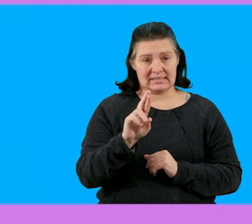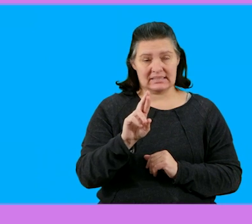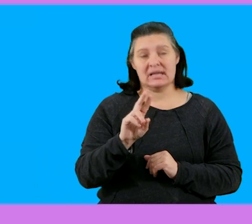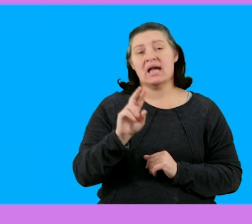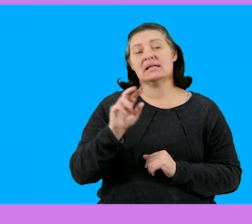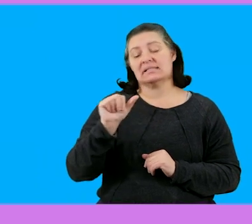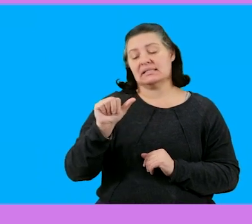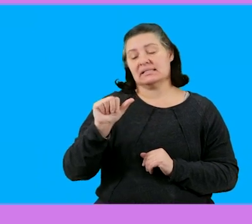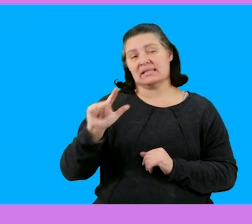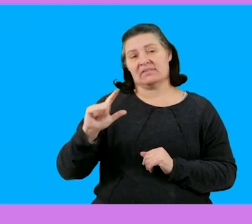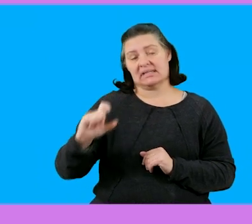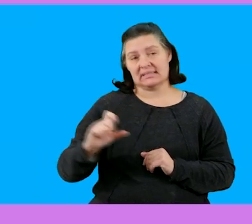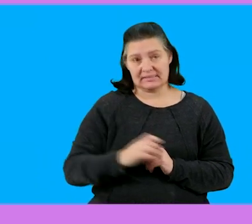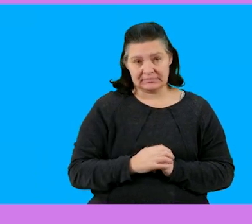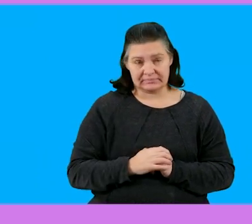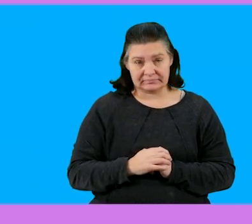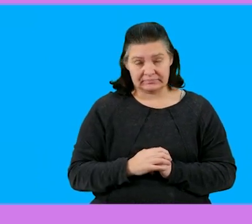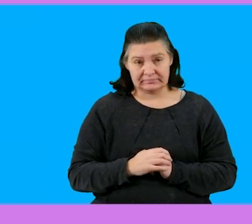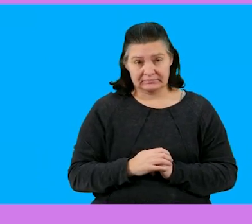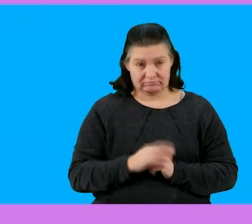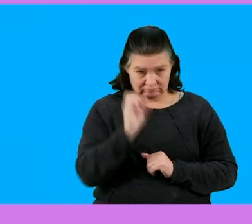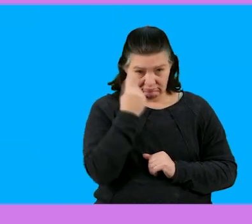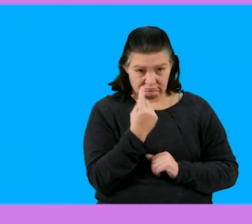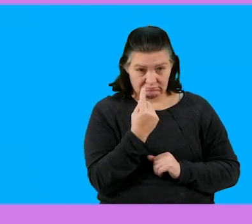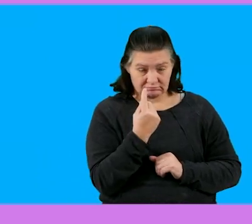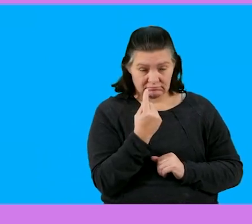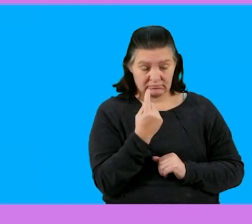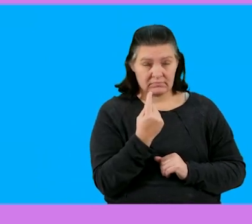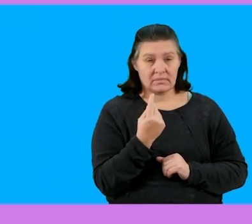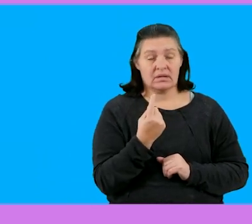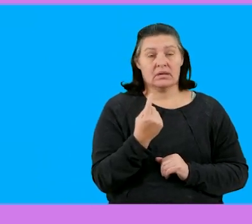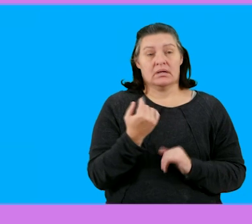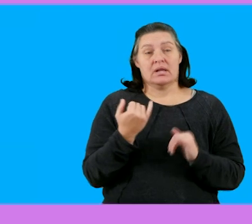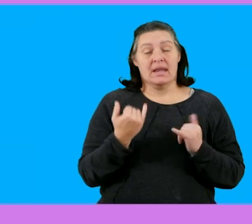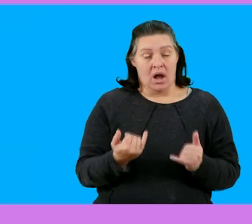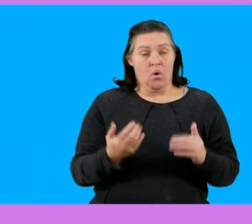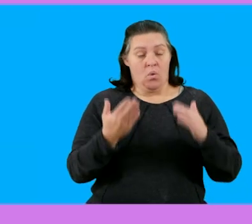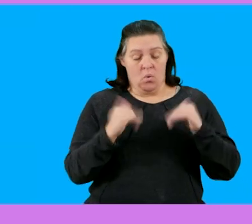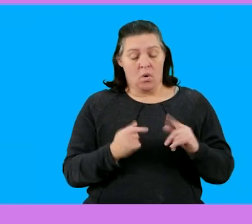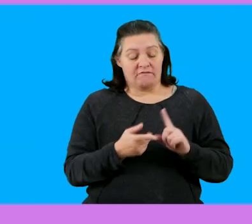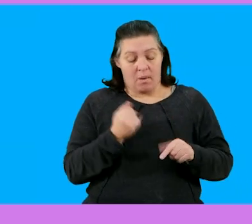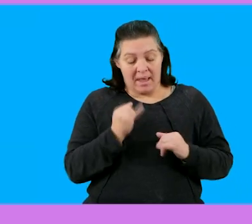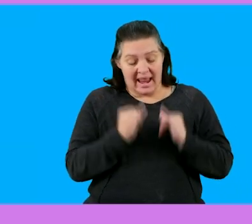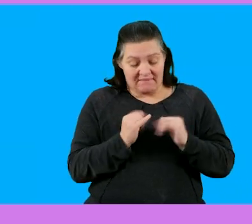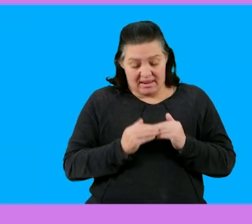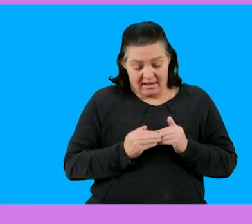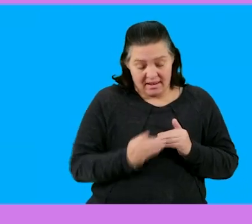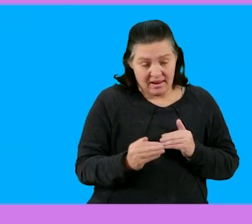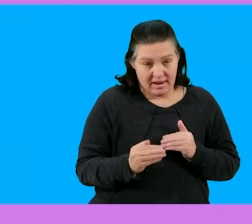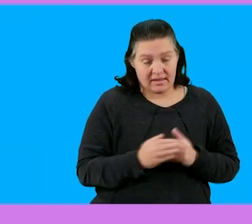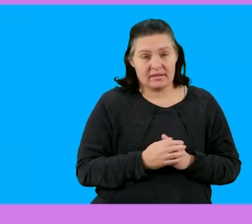rent and 67 cents right so that makes sense now from the 11th